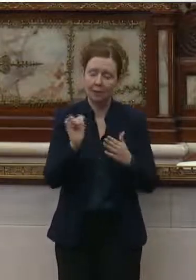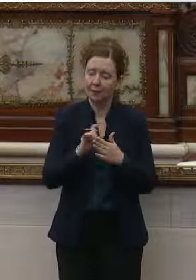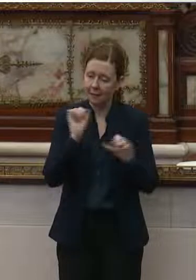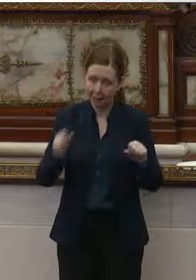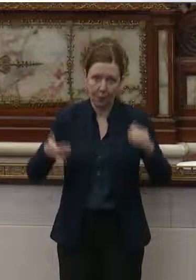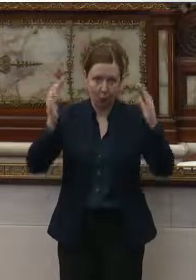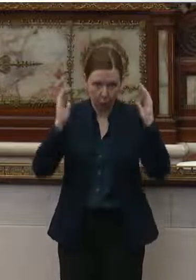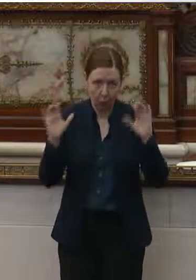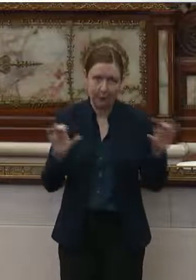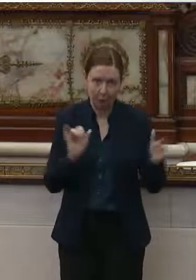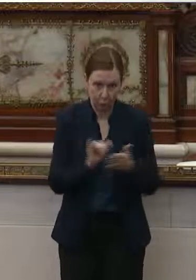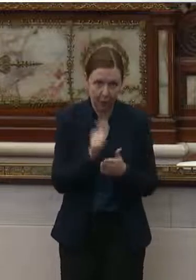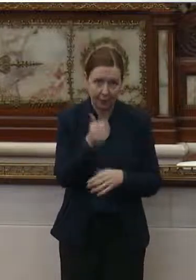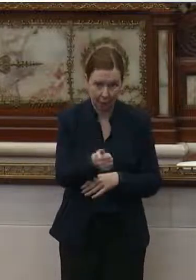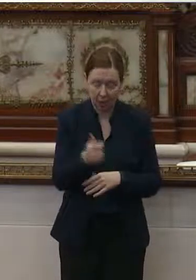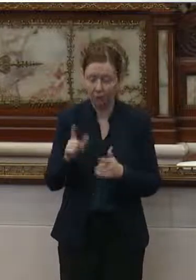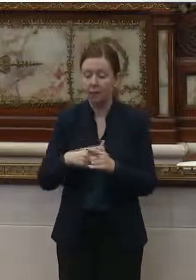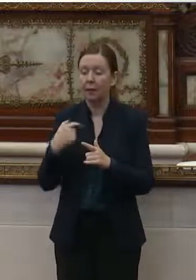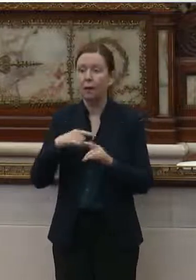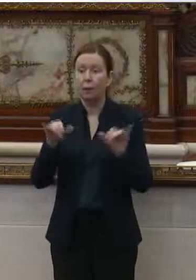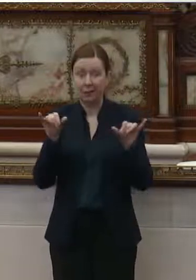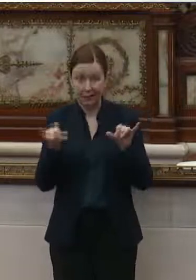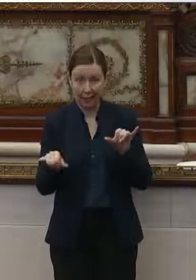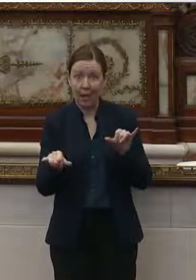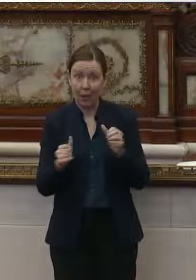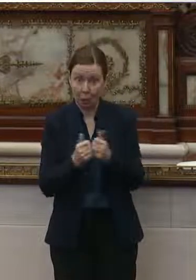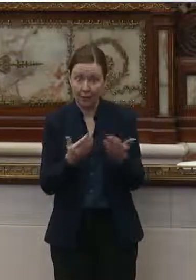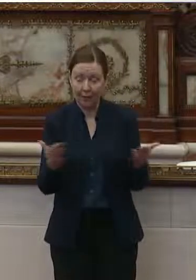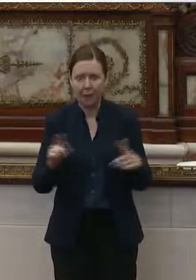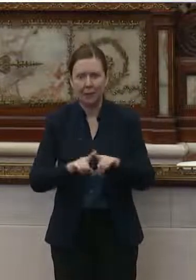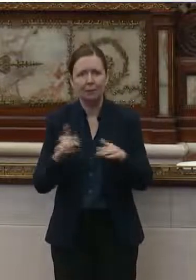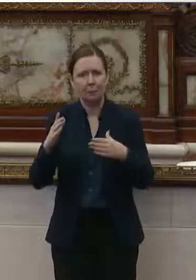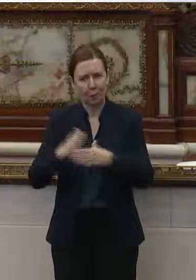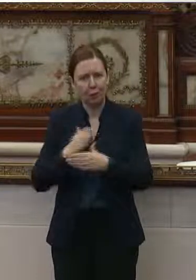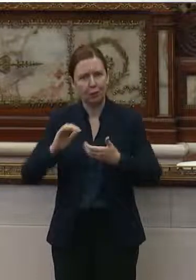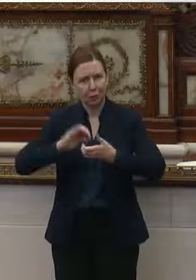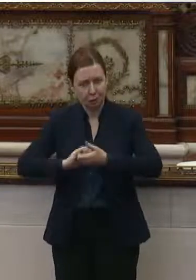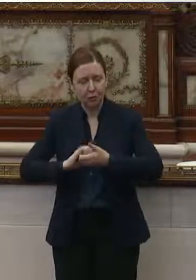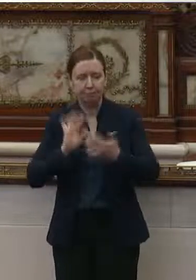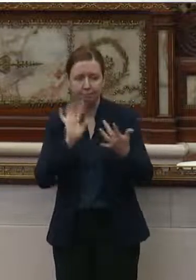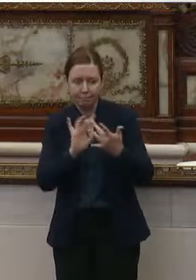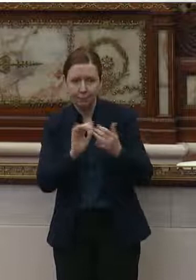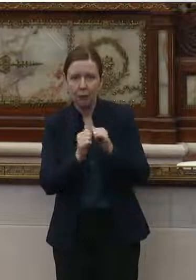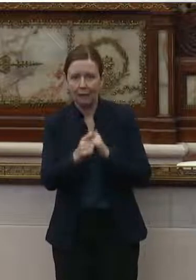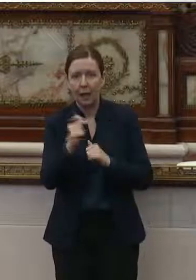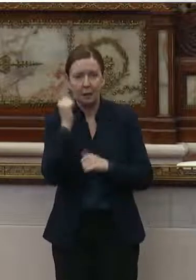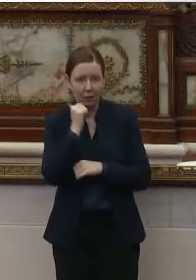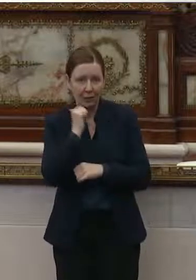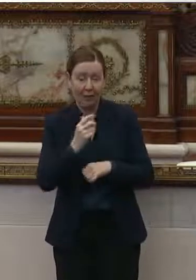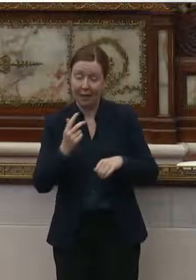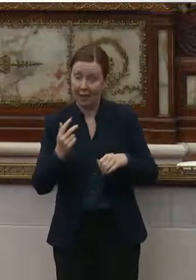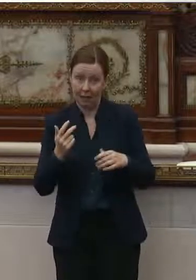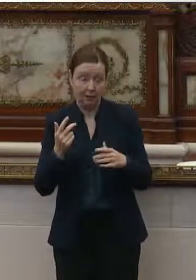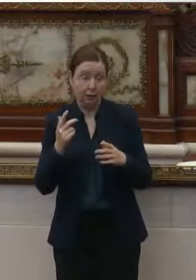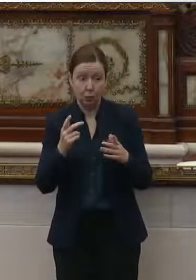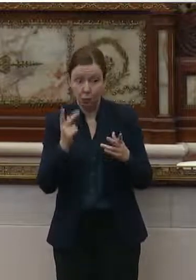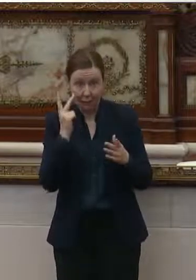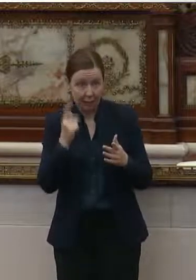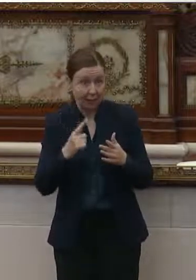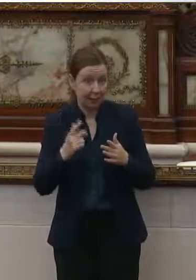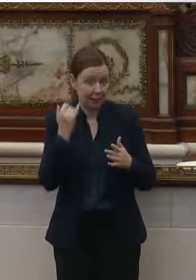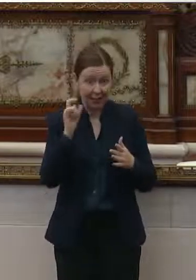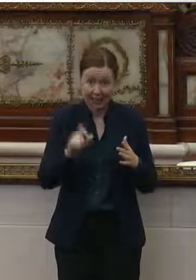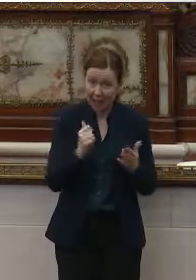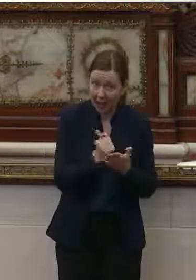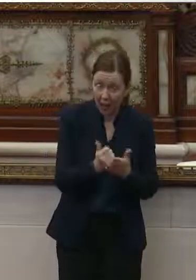overwhelming to do. And then we stay alongside them as partners, keeping in touch with them every day or two during the outbreak to see what they need and